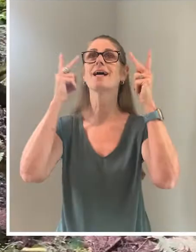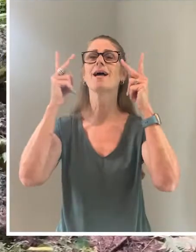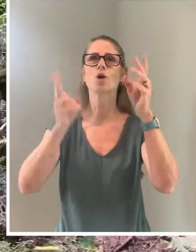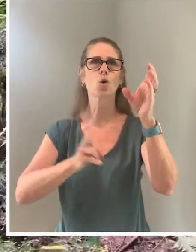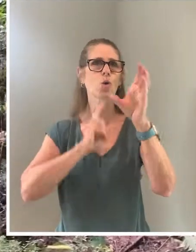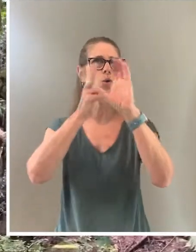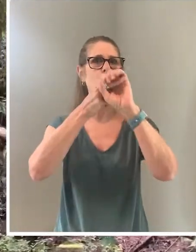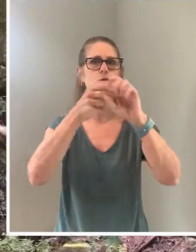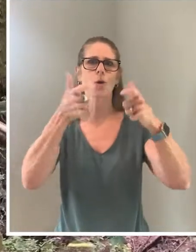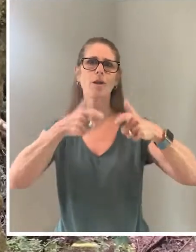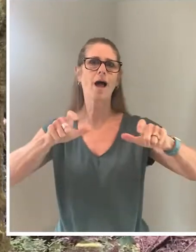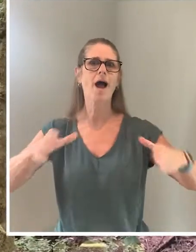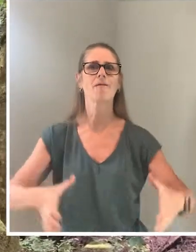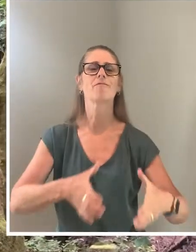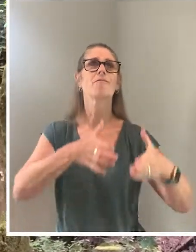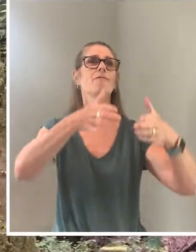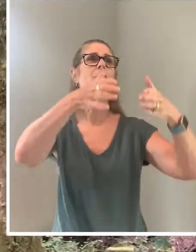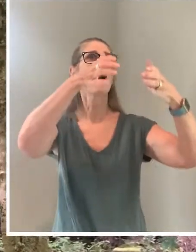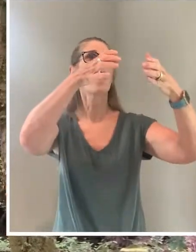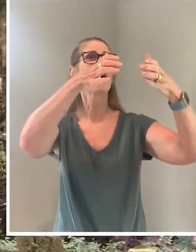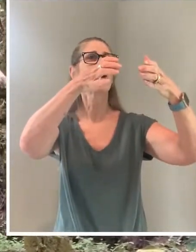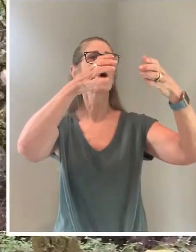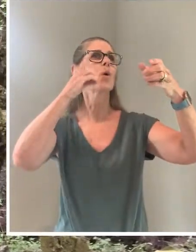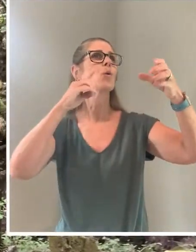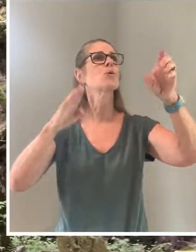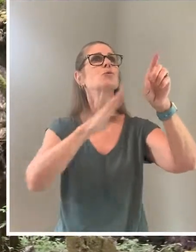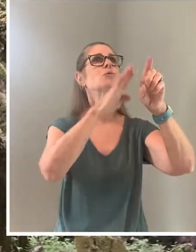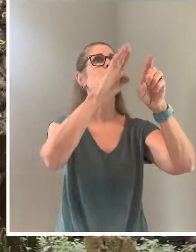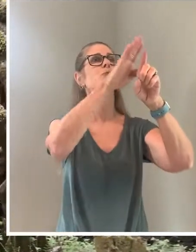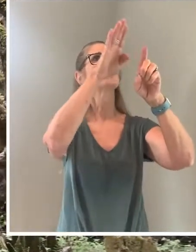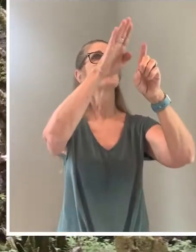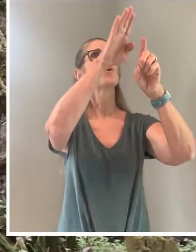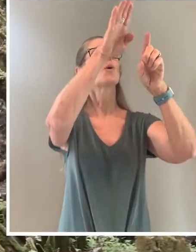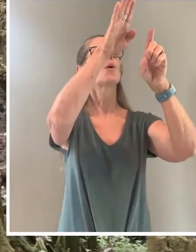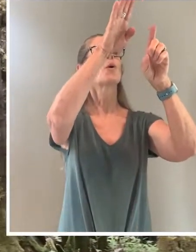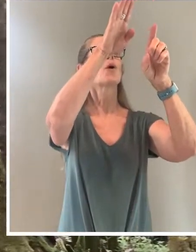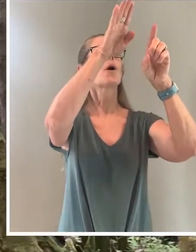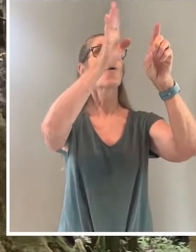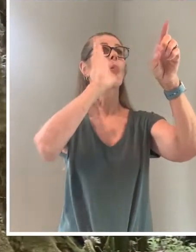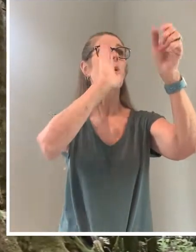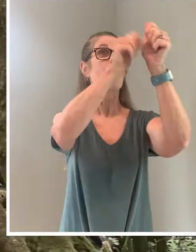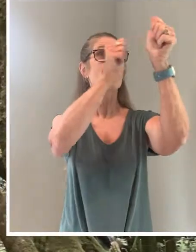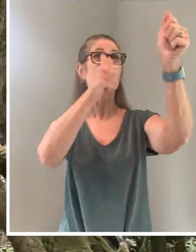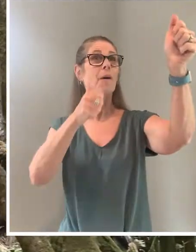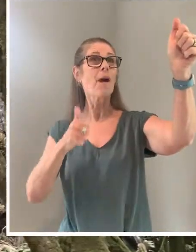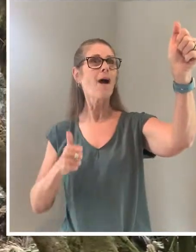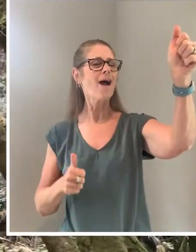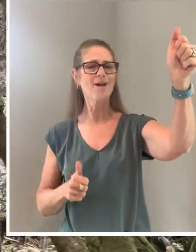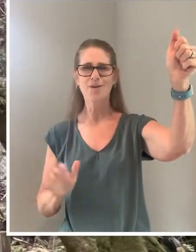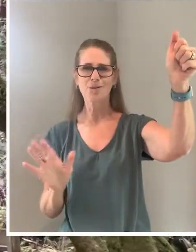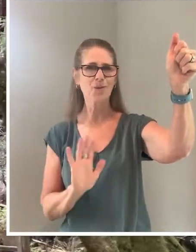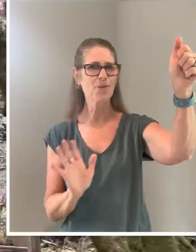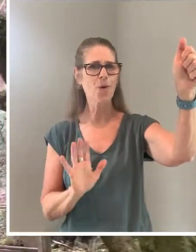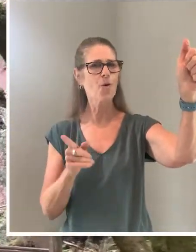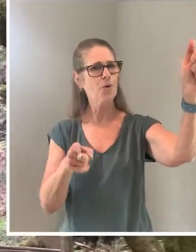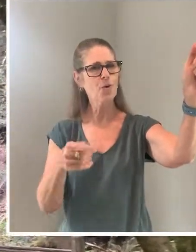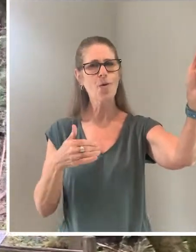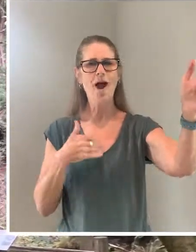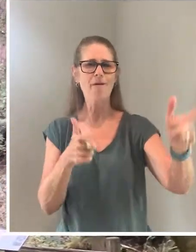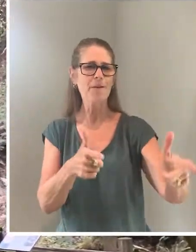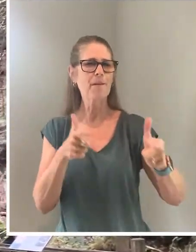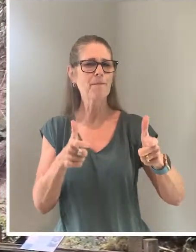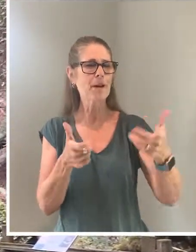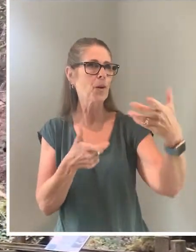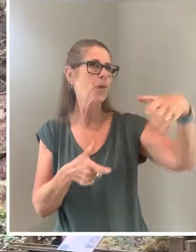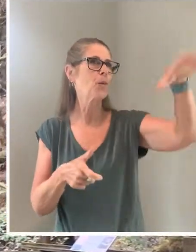who soar to high heights. You won't lag behind because you'll have the speed. You'll pass the whole gang, and